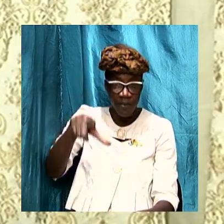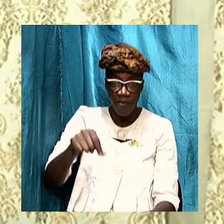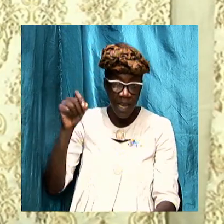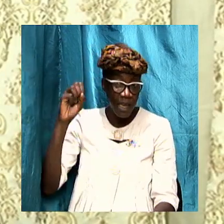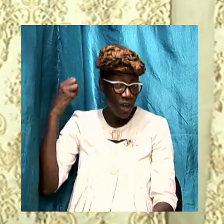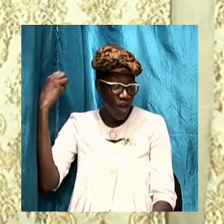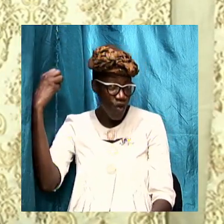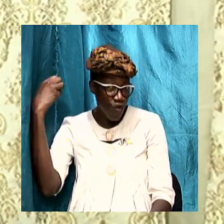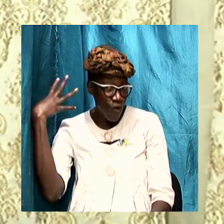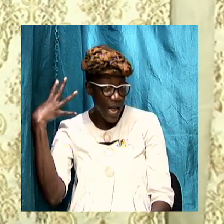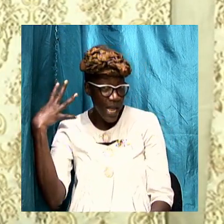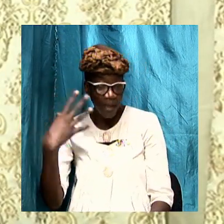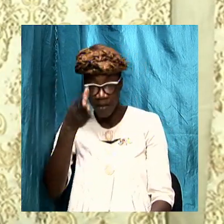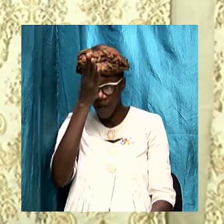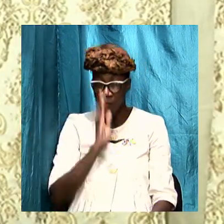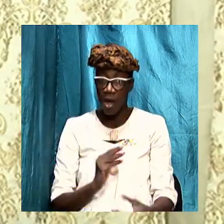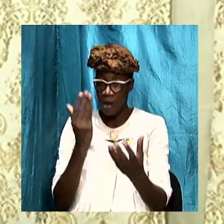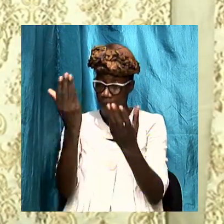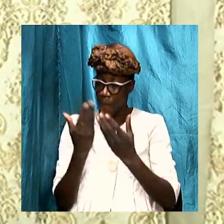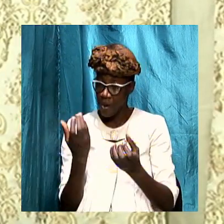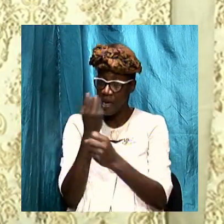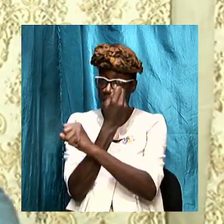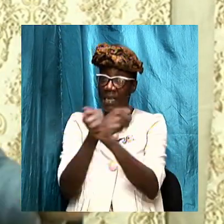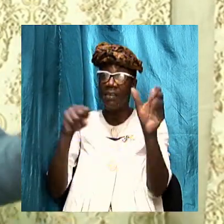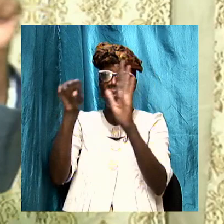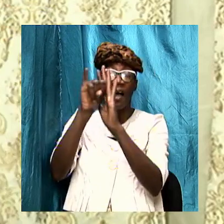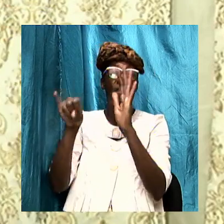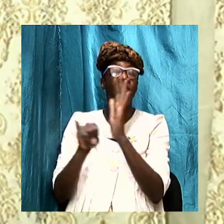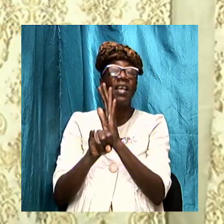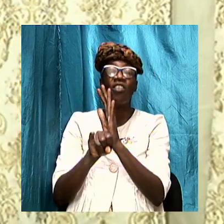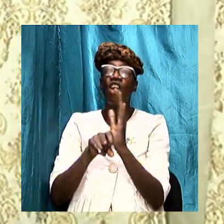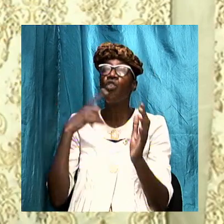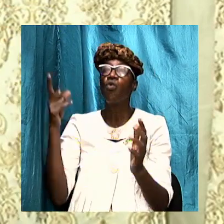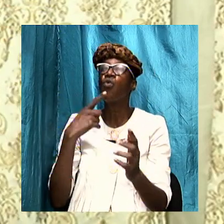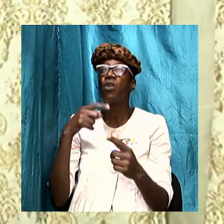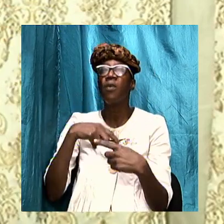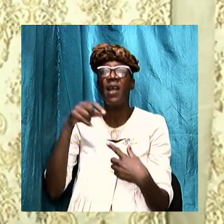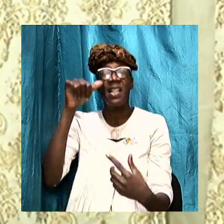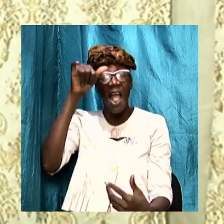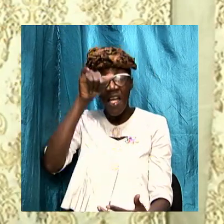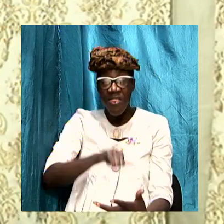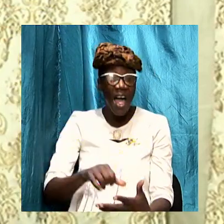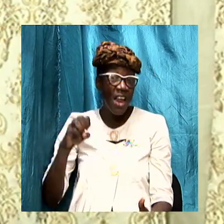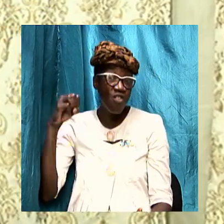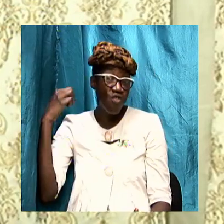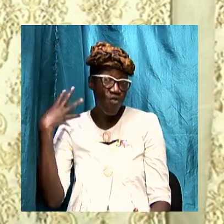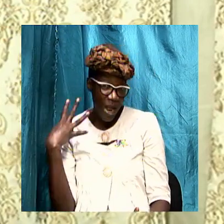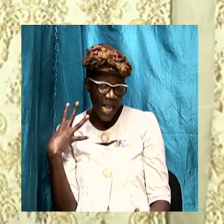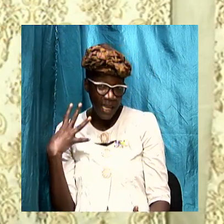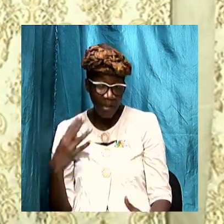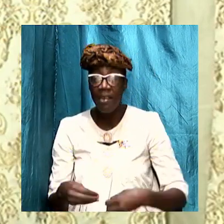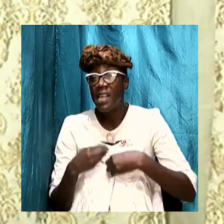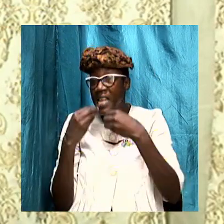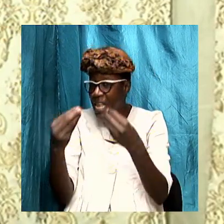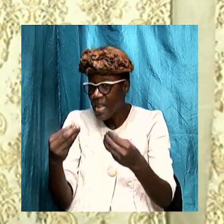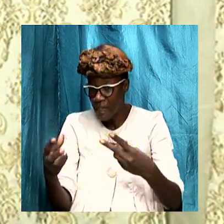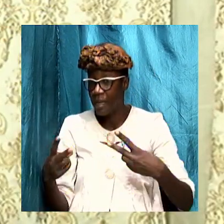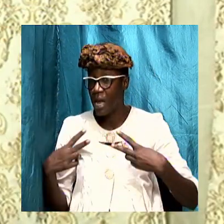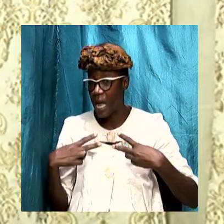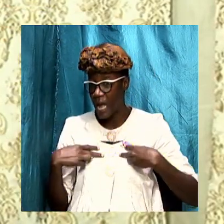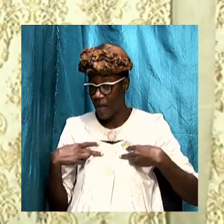God that brings salvation and it is only when that grace is applied and we have it